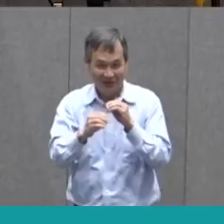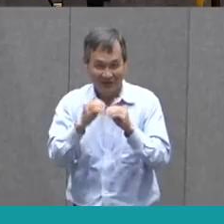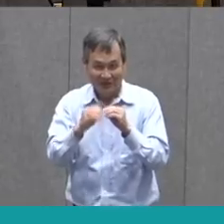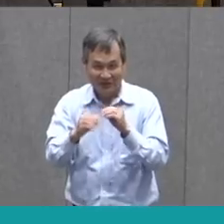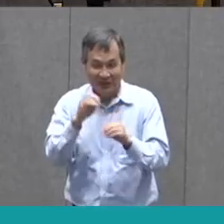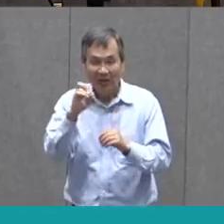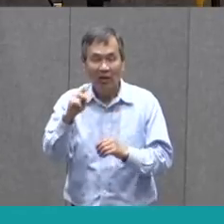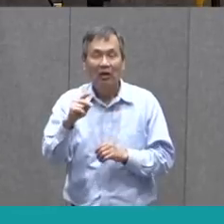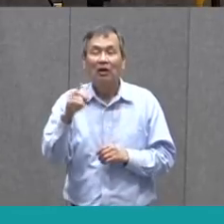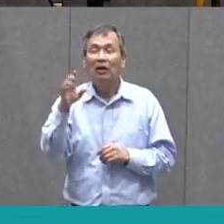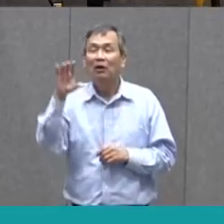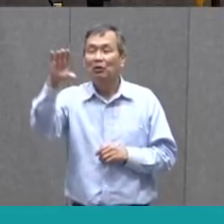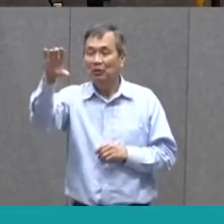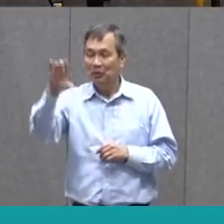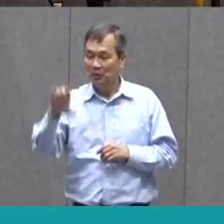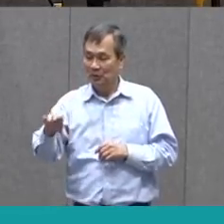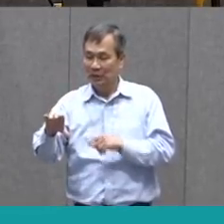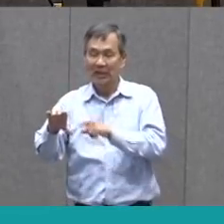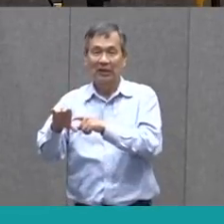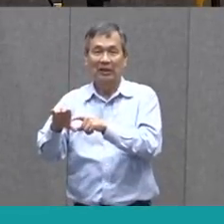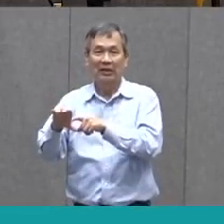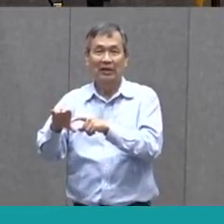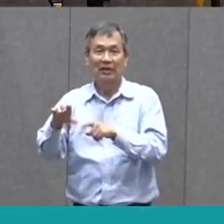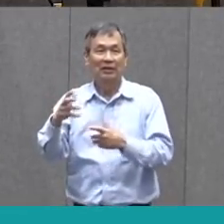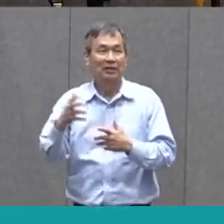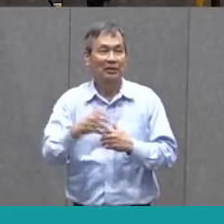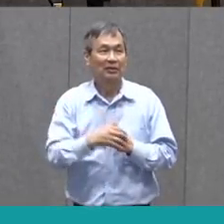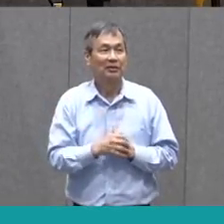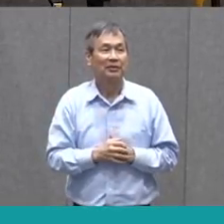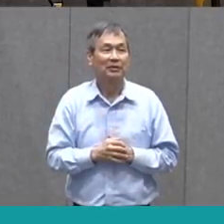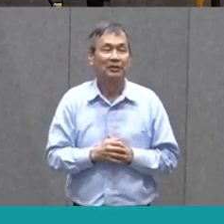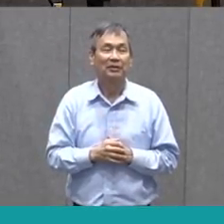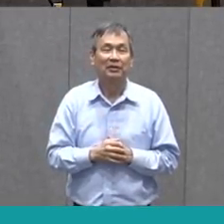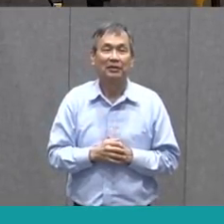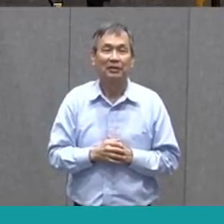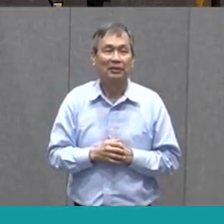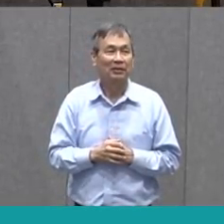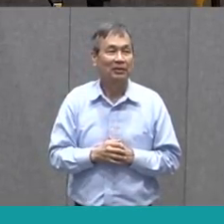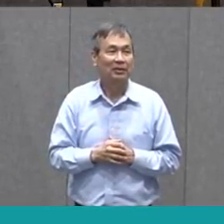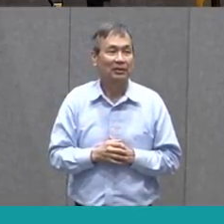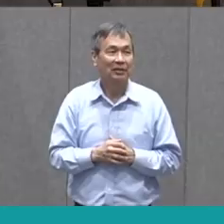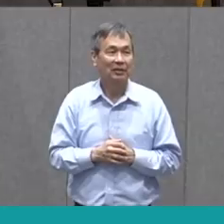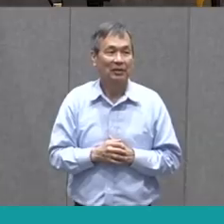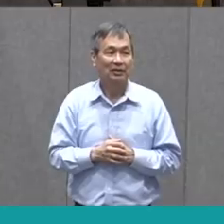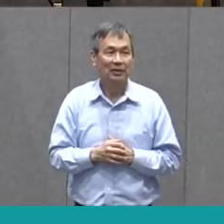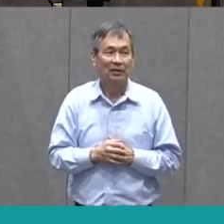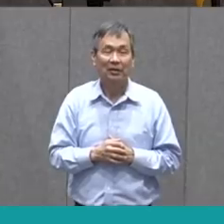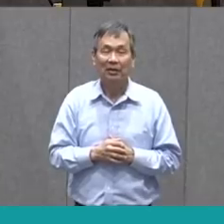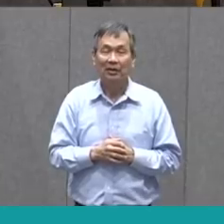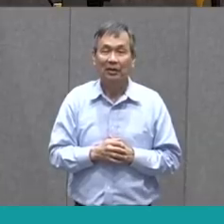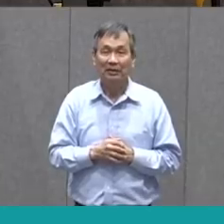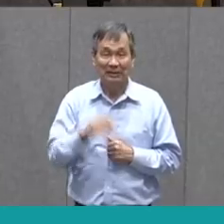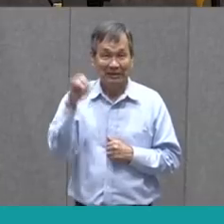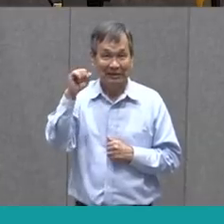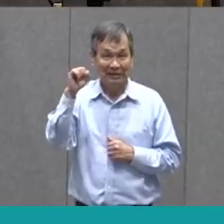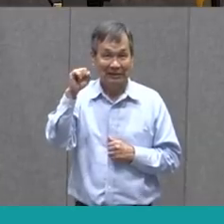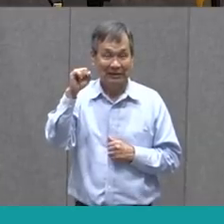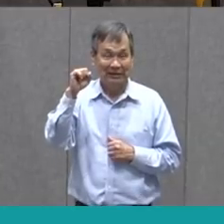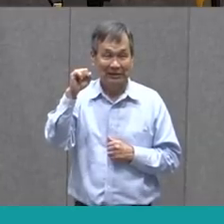Do you remember what goes here in this bottom left-hand corner? Was that word, big word that began with the S,